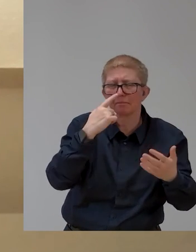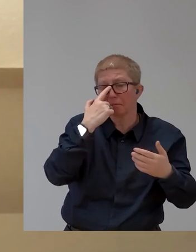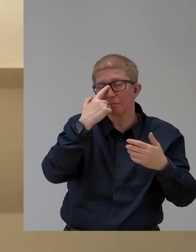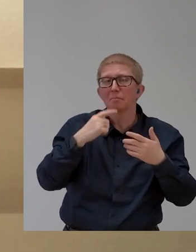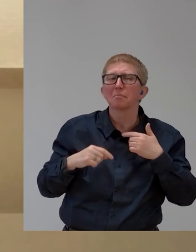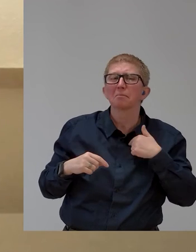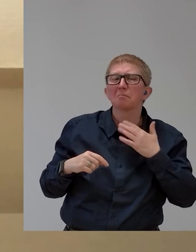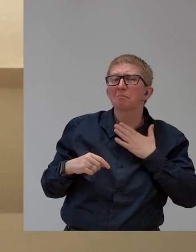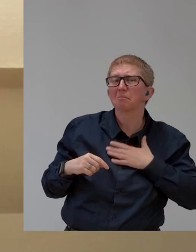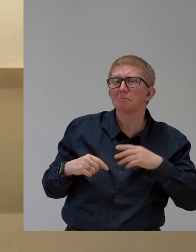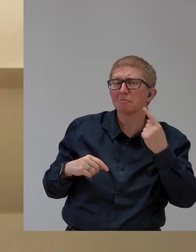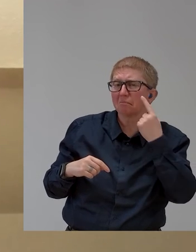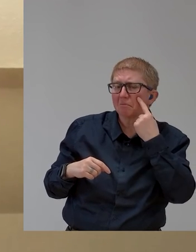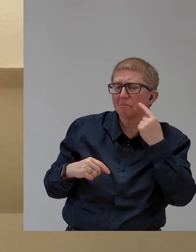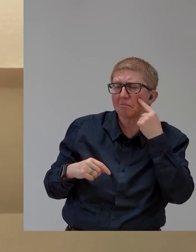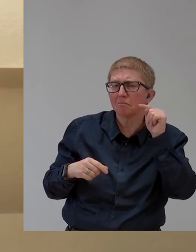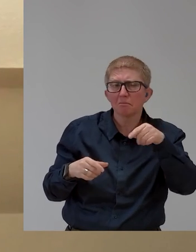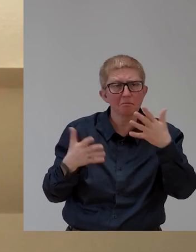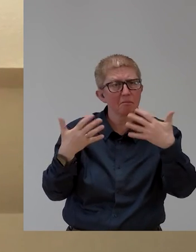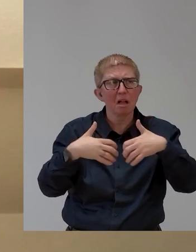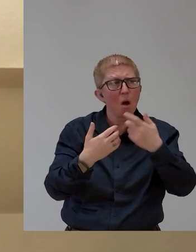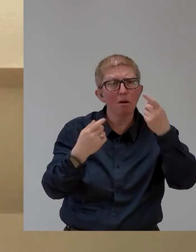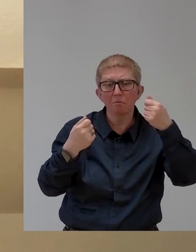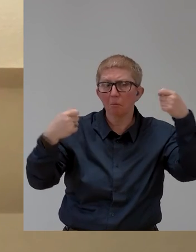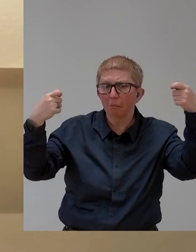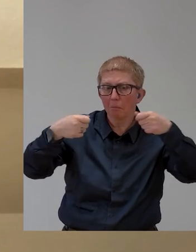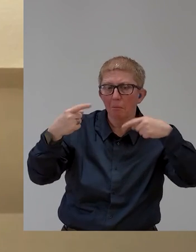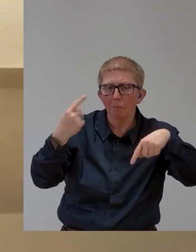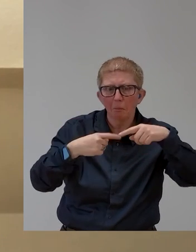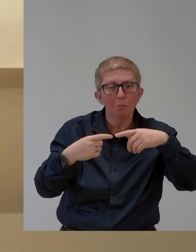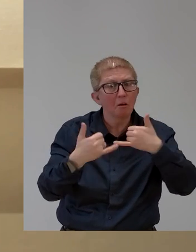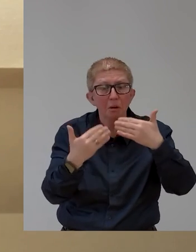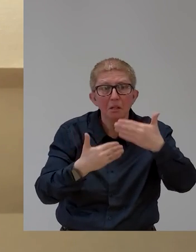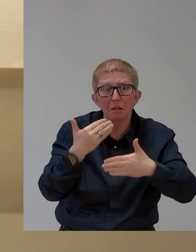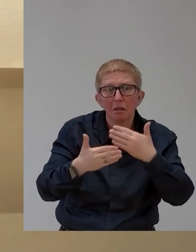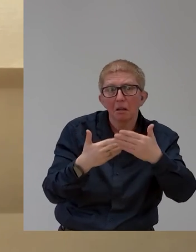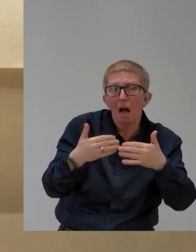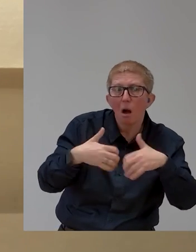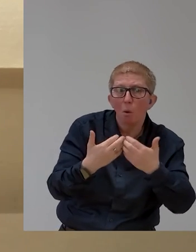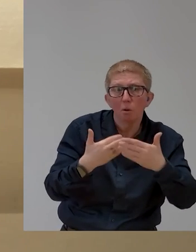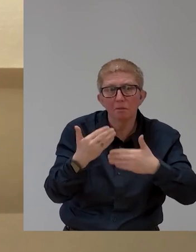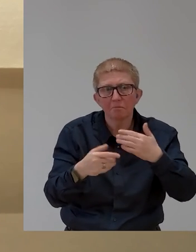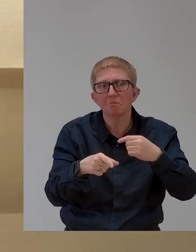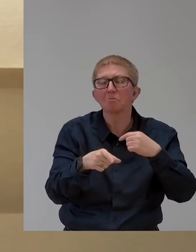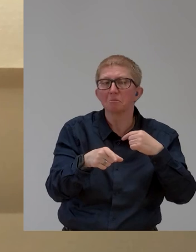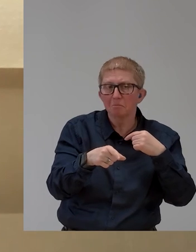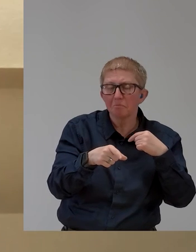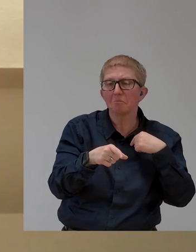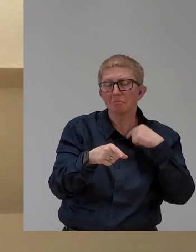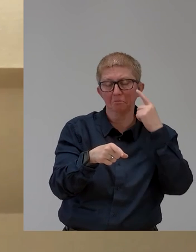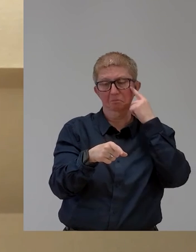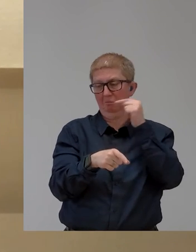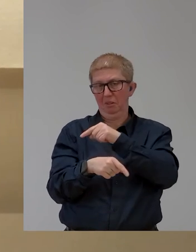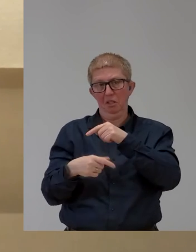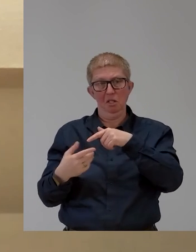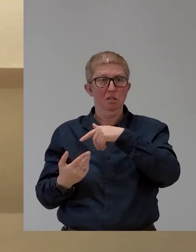which I think is also very typical for these early stage social enterprise solutions so that they usually kick off with some